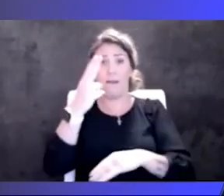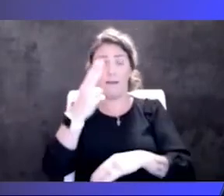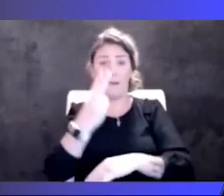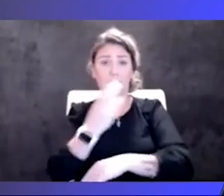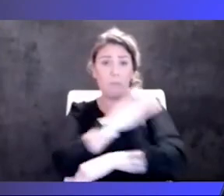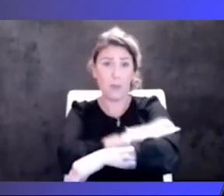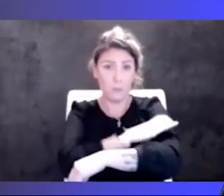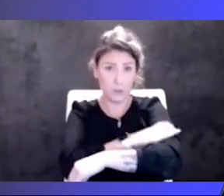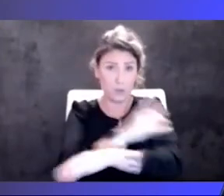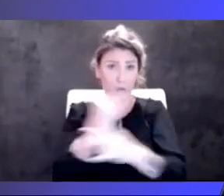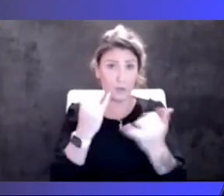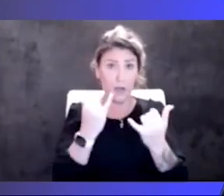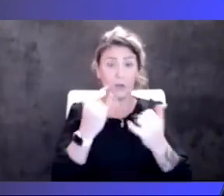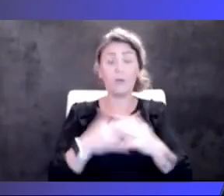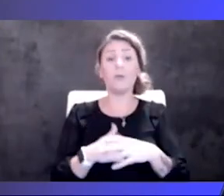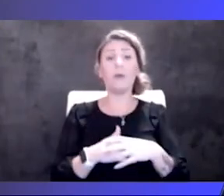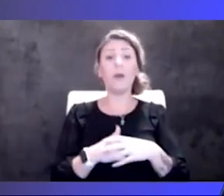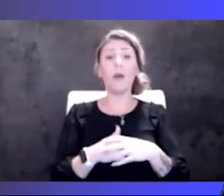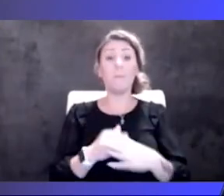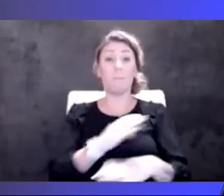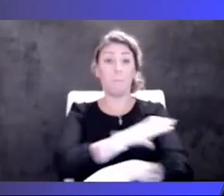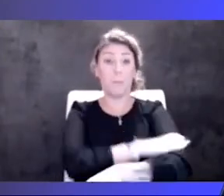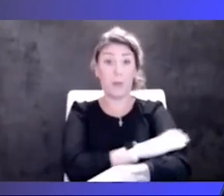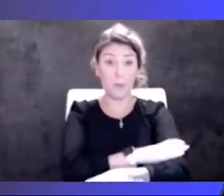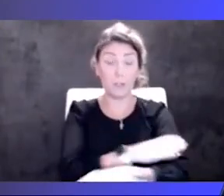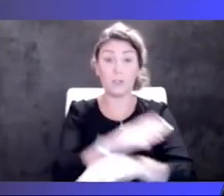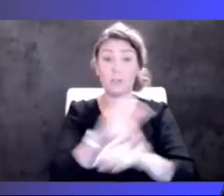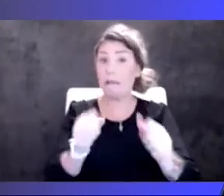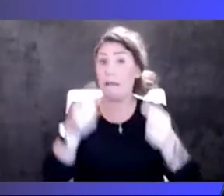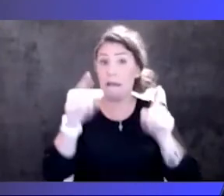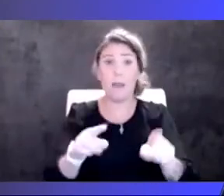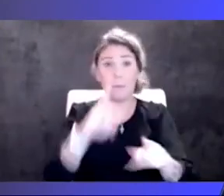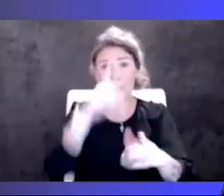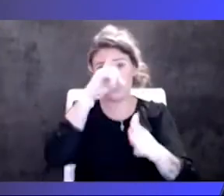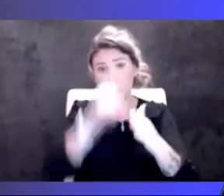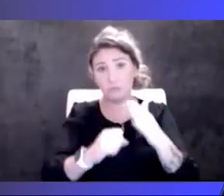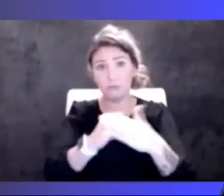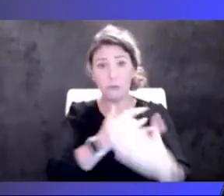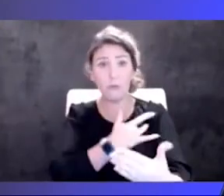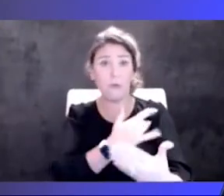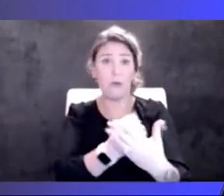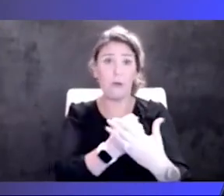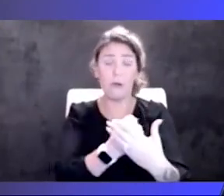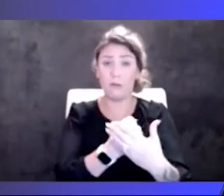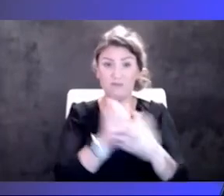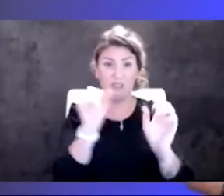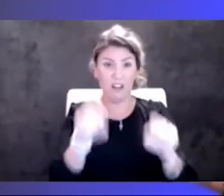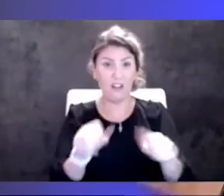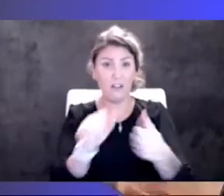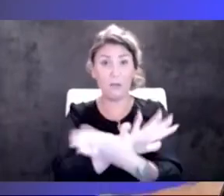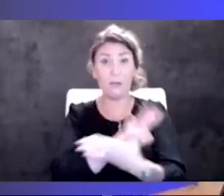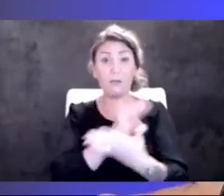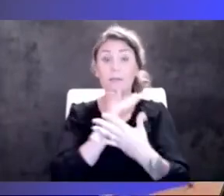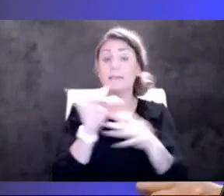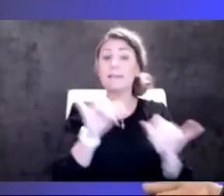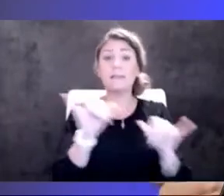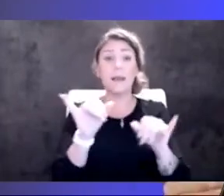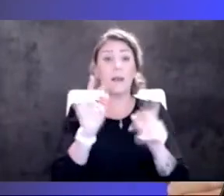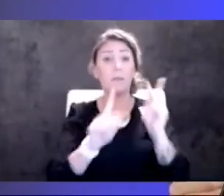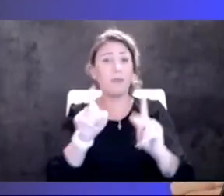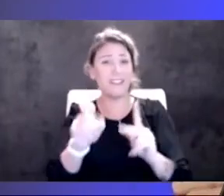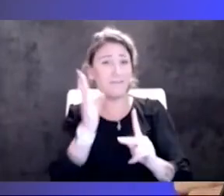and we know that blood pressure can lead to things like stroke and heart attack. And those are the same people that need beds in our hospitals.